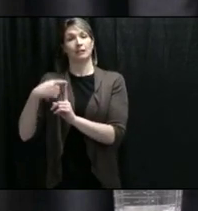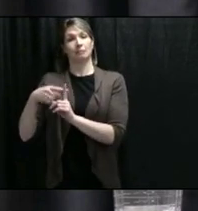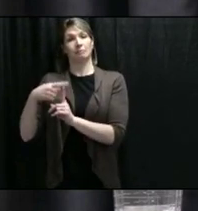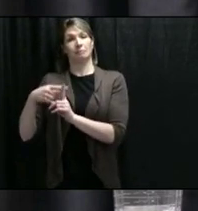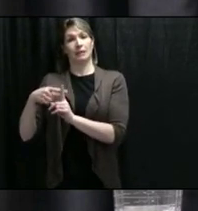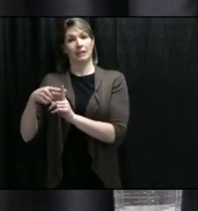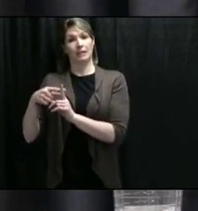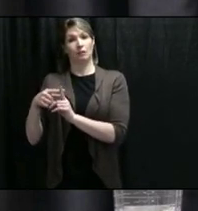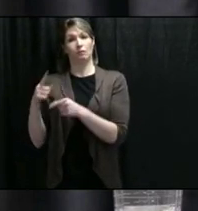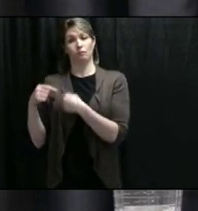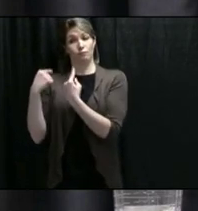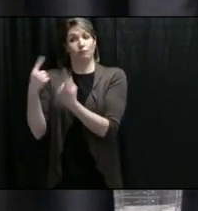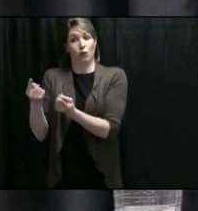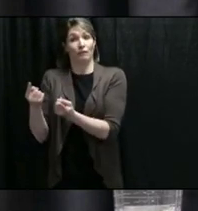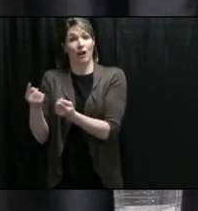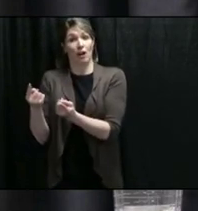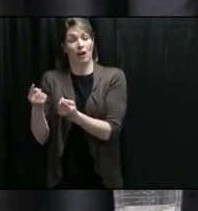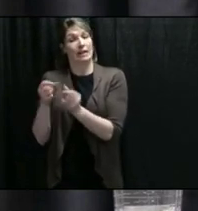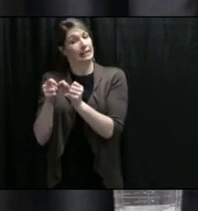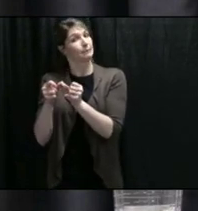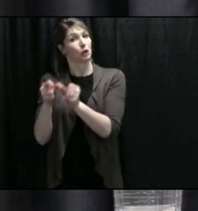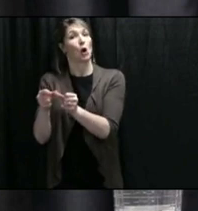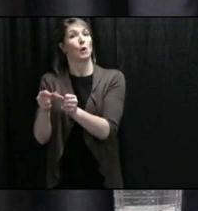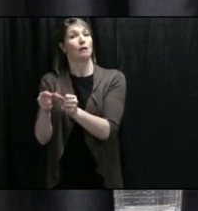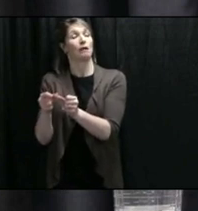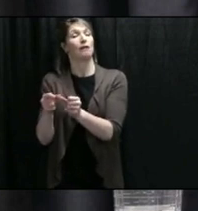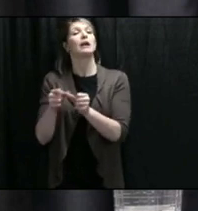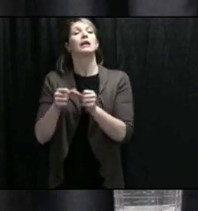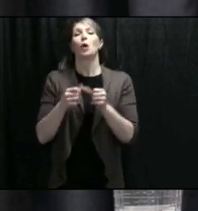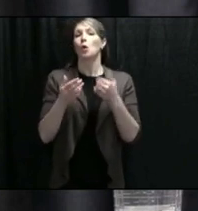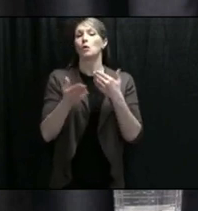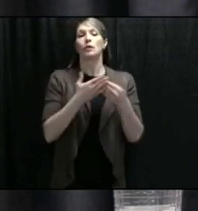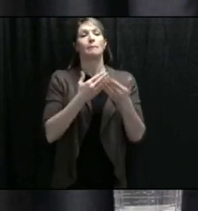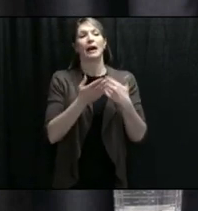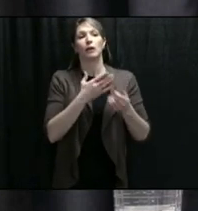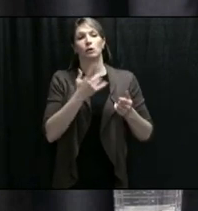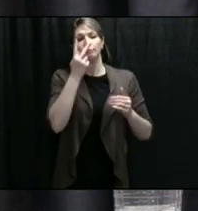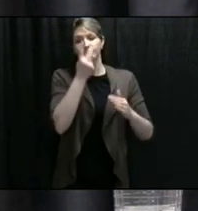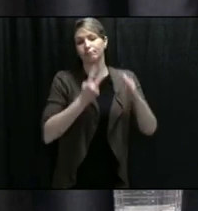the next 18 months. So whatever happens, this is longer term than shorter.